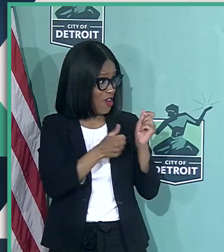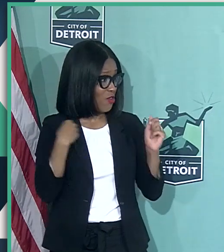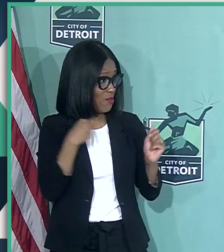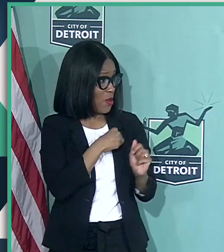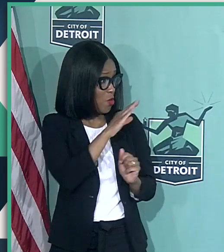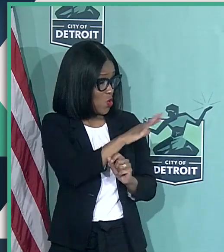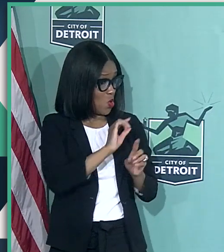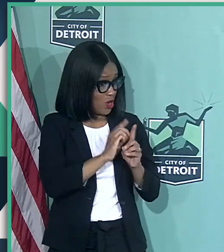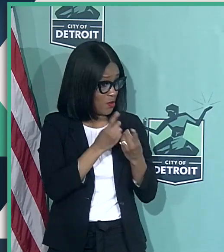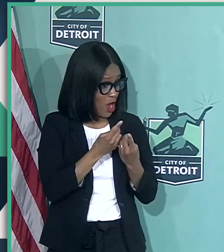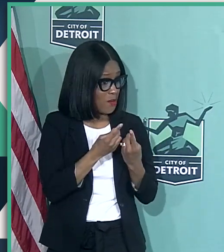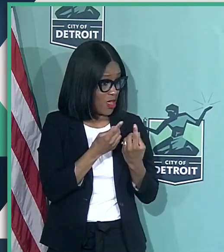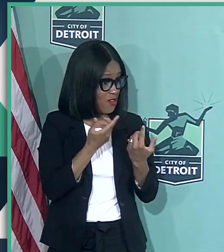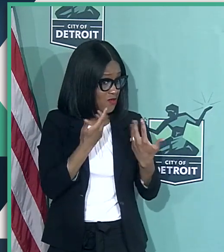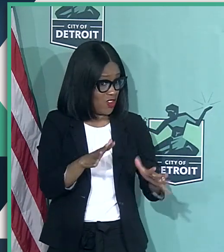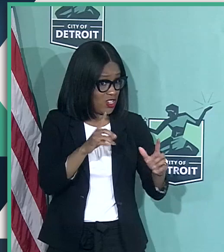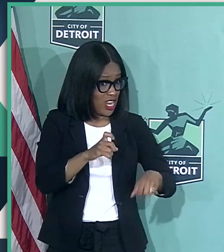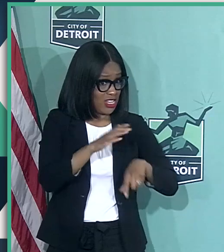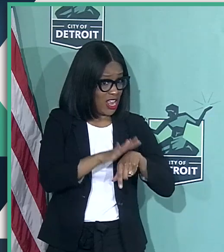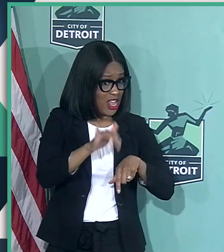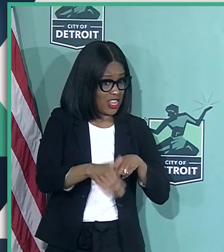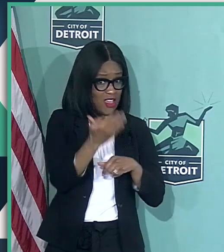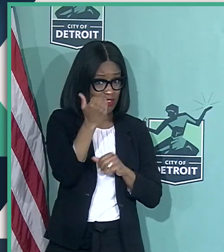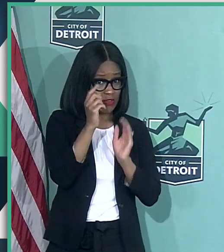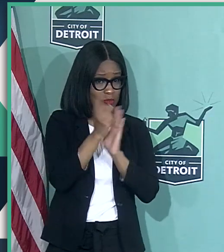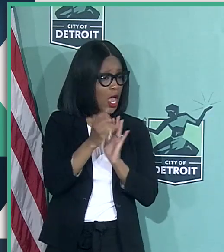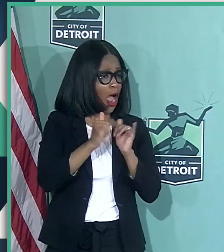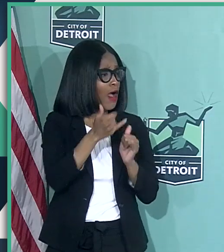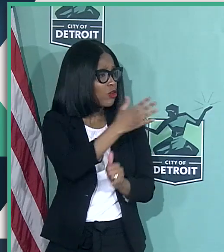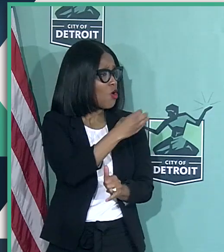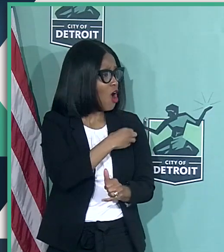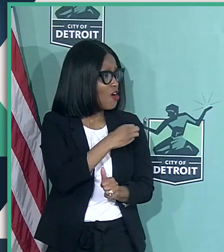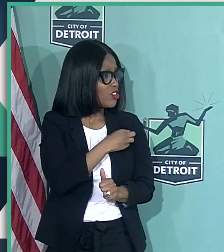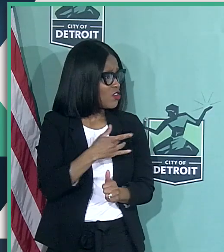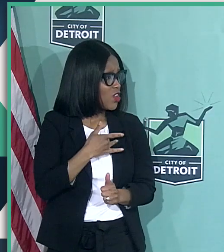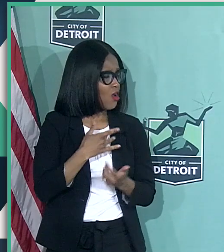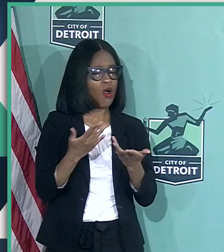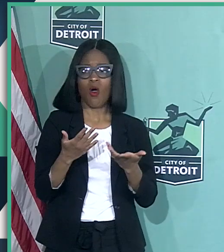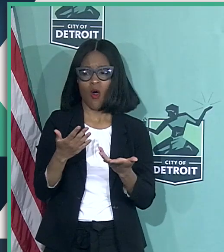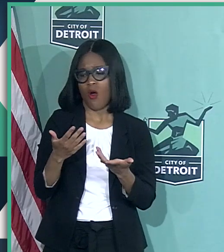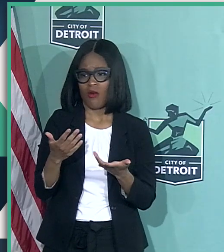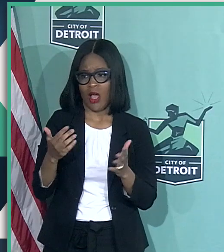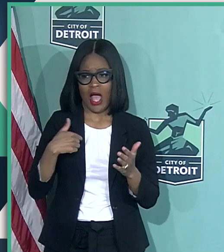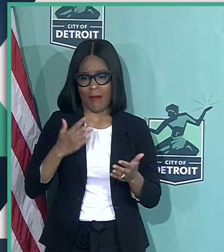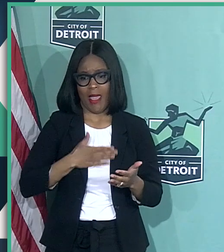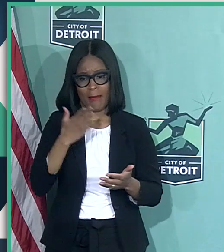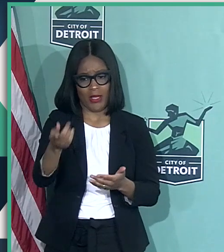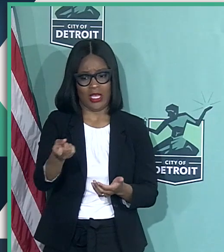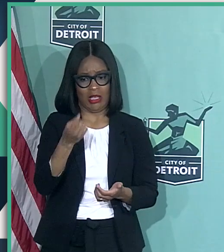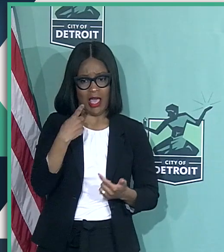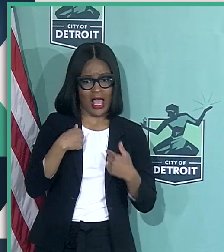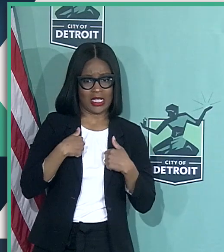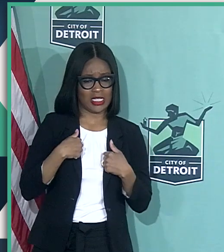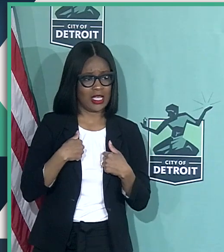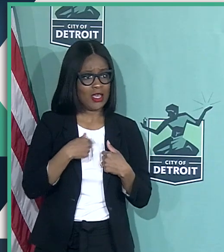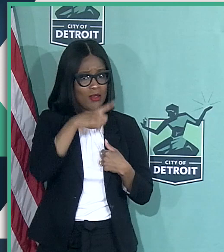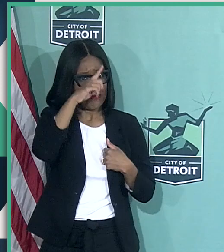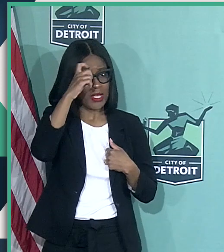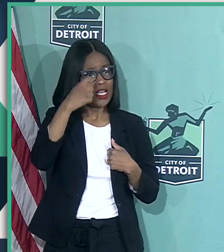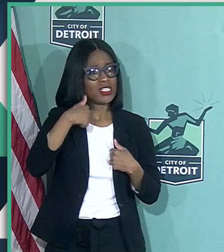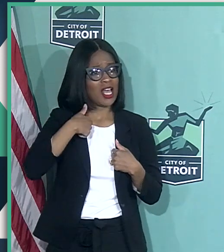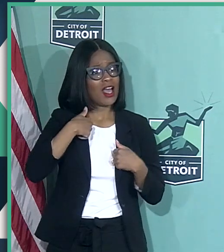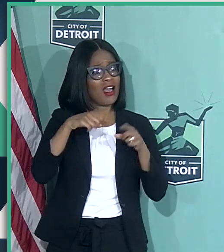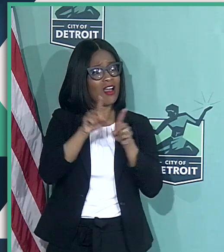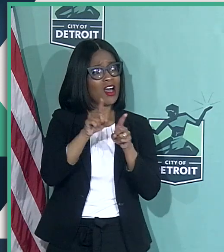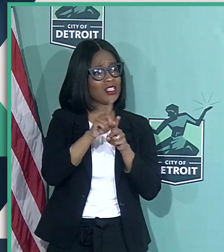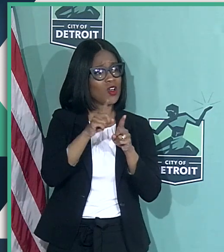tested on the Abbott 15-minute. How do your officers feel as far as confidence in the test? Oh, they have tremendous, and I'm glad you tossed it to them because I wanted